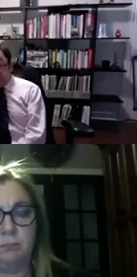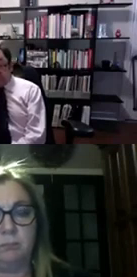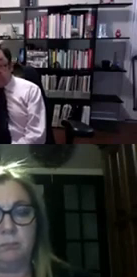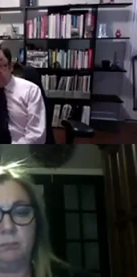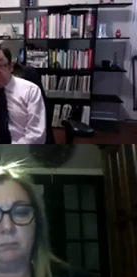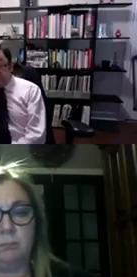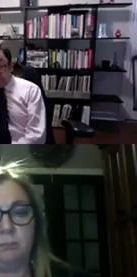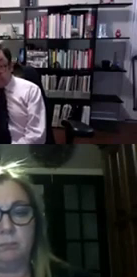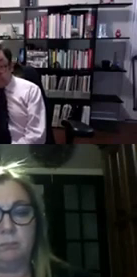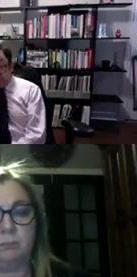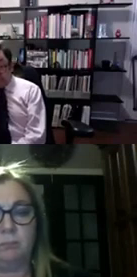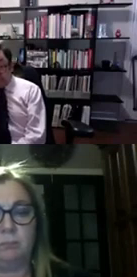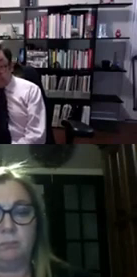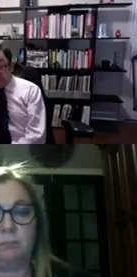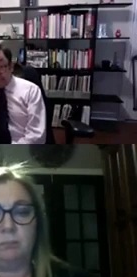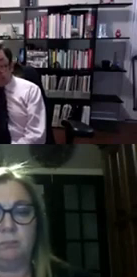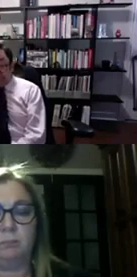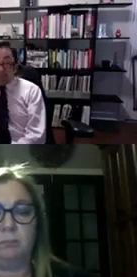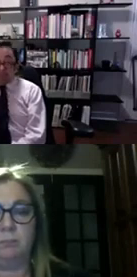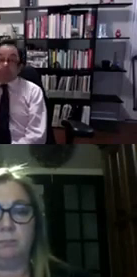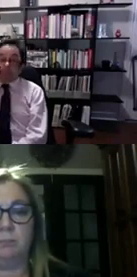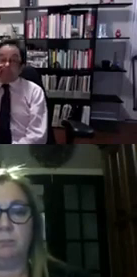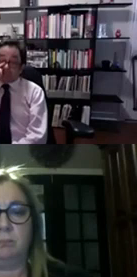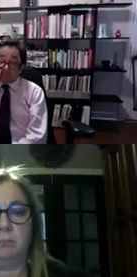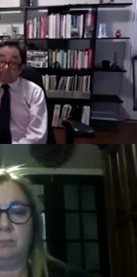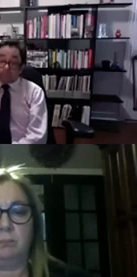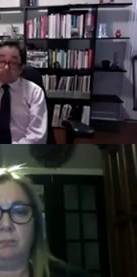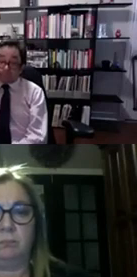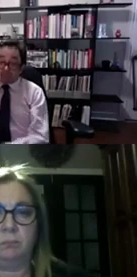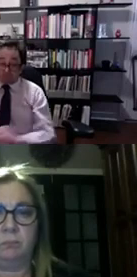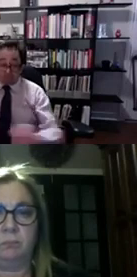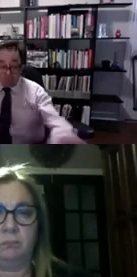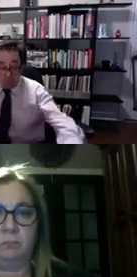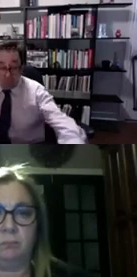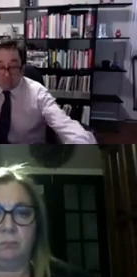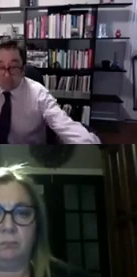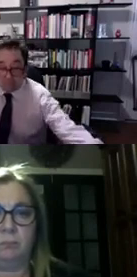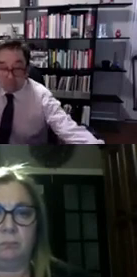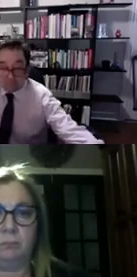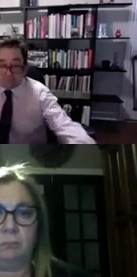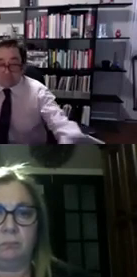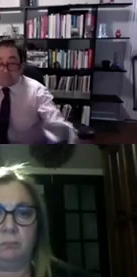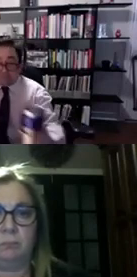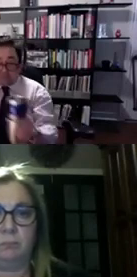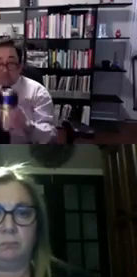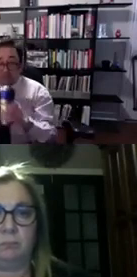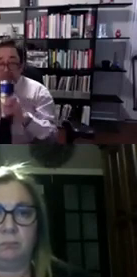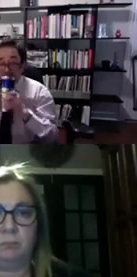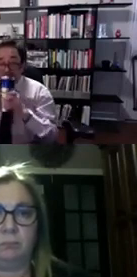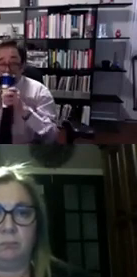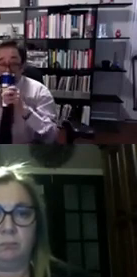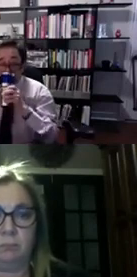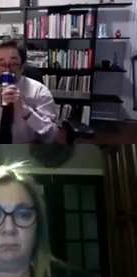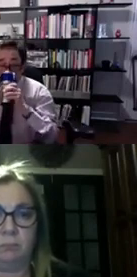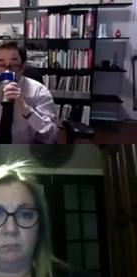momentum behind the strategy so i think you know i i would encourage that to be sort of how we think uh work collaboratively uh have a